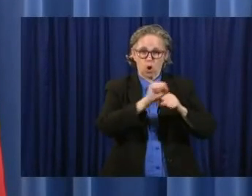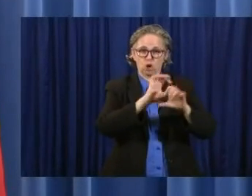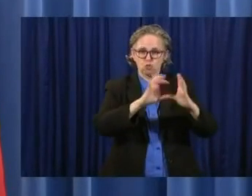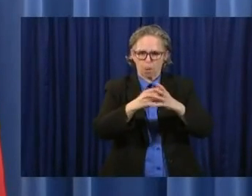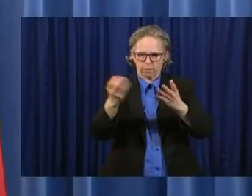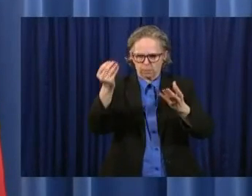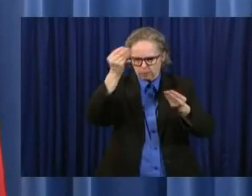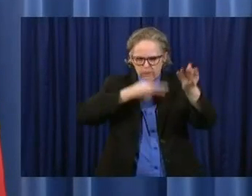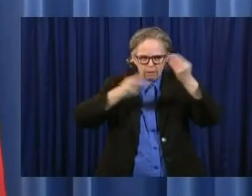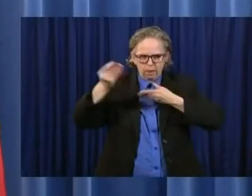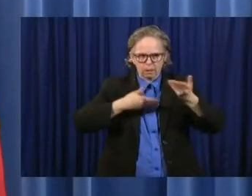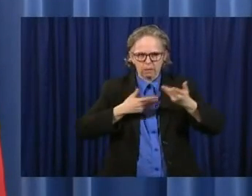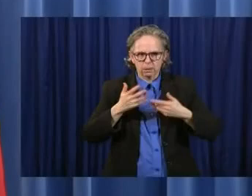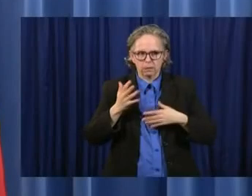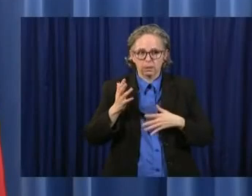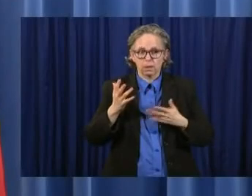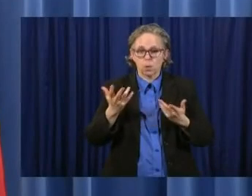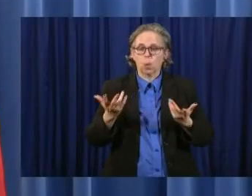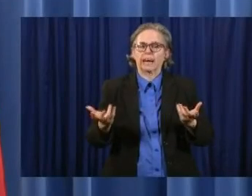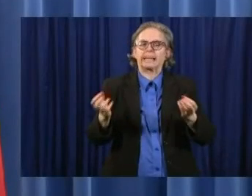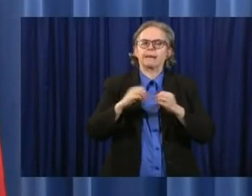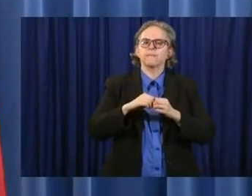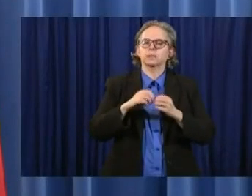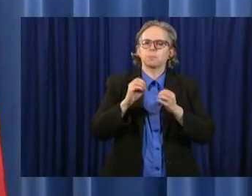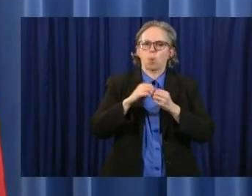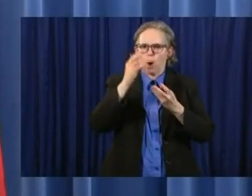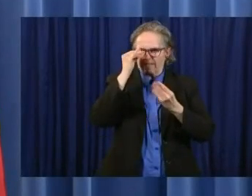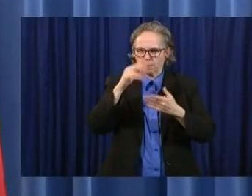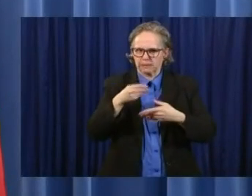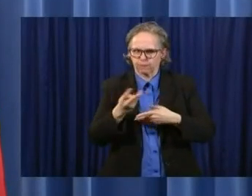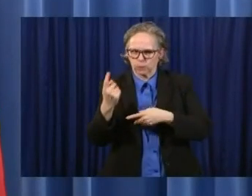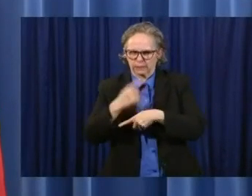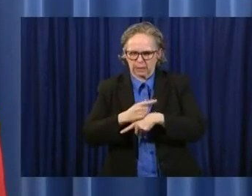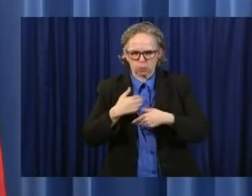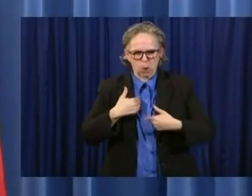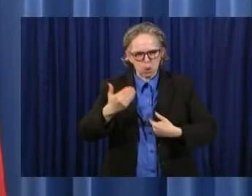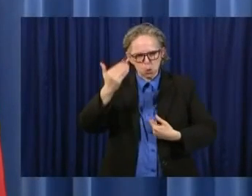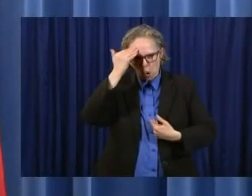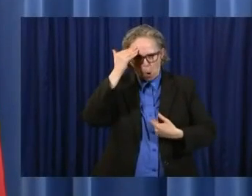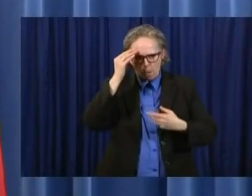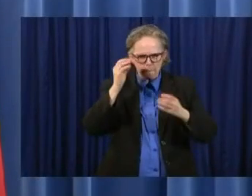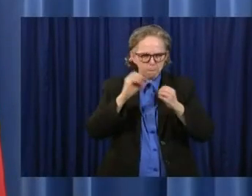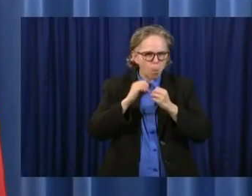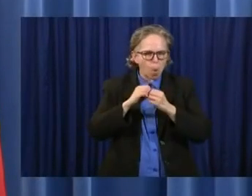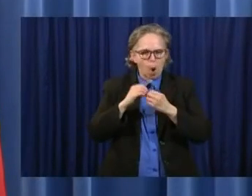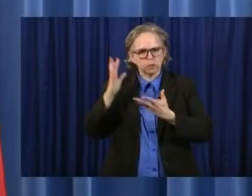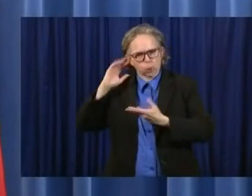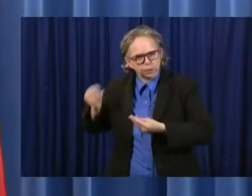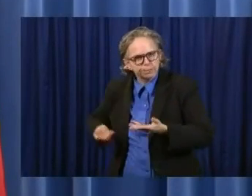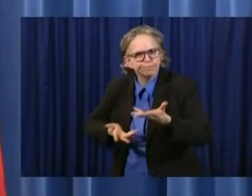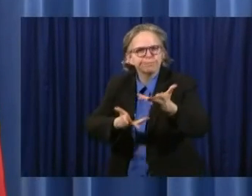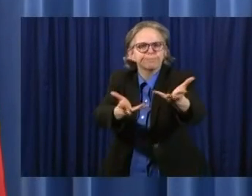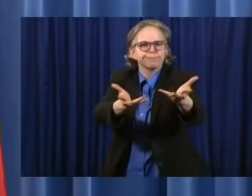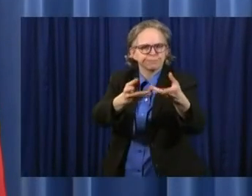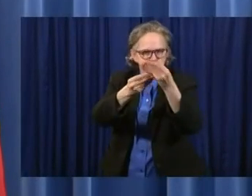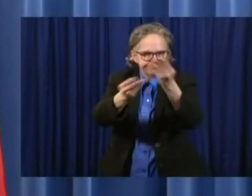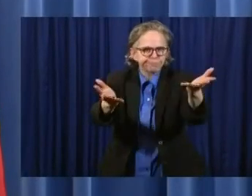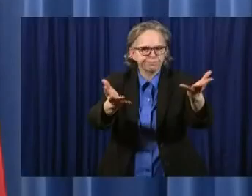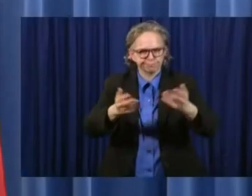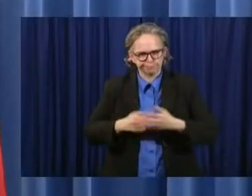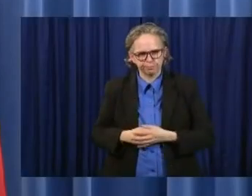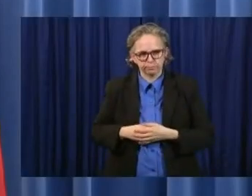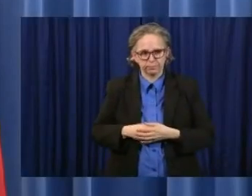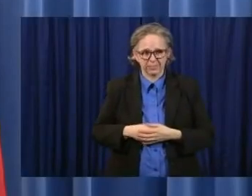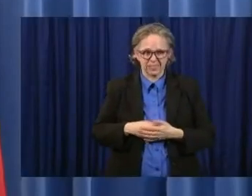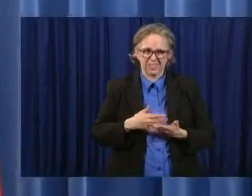some information in the next few days on where we're headed. So we want to get them back to work, but we also want to do it, obviously, in a